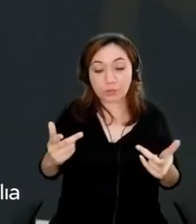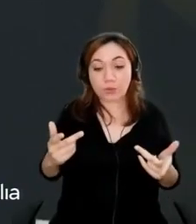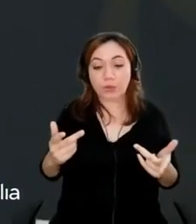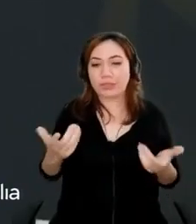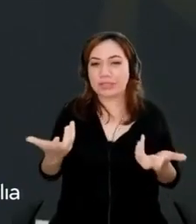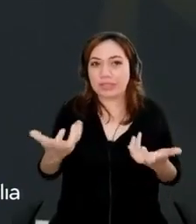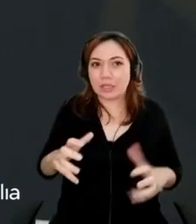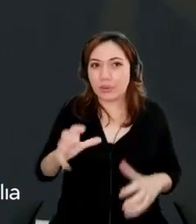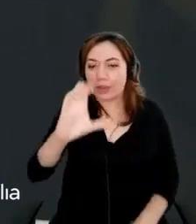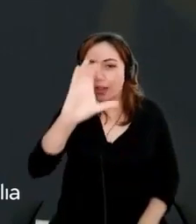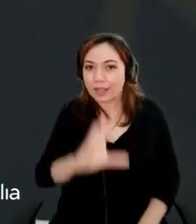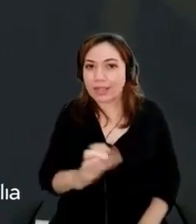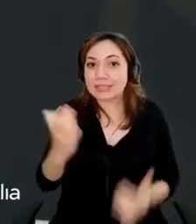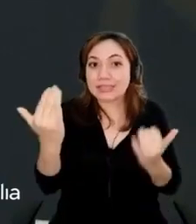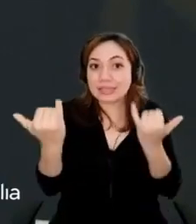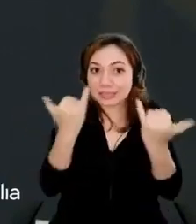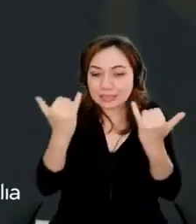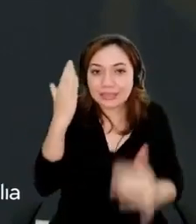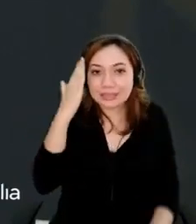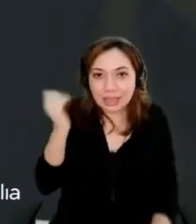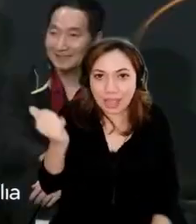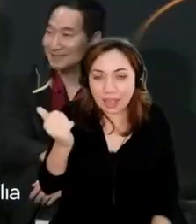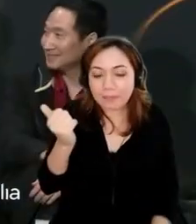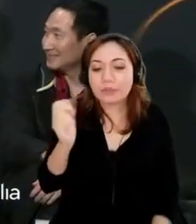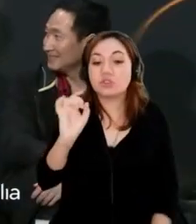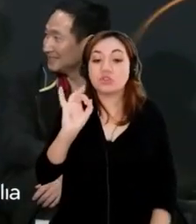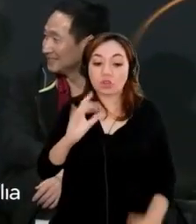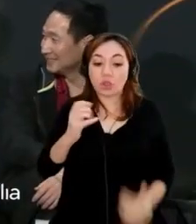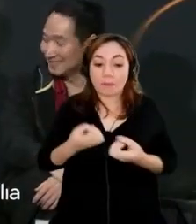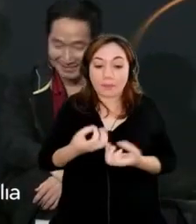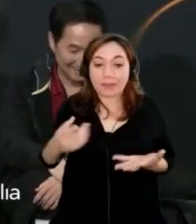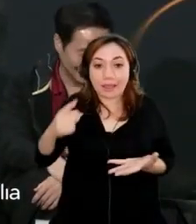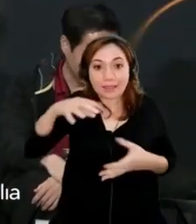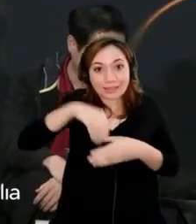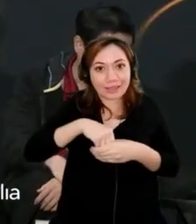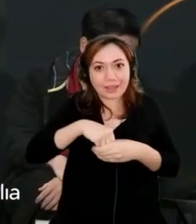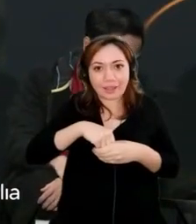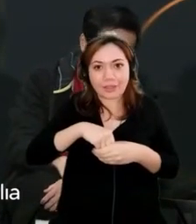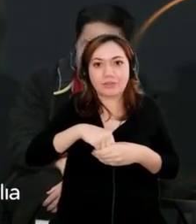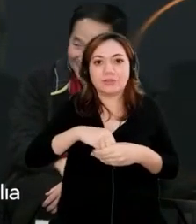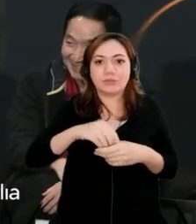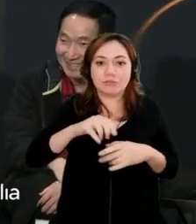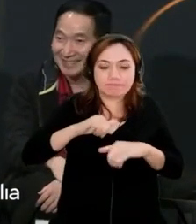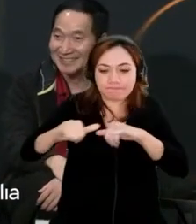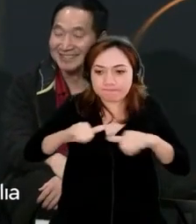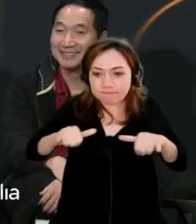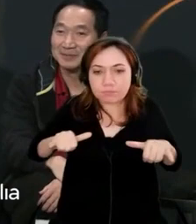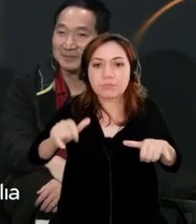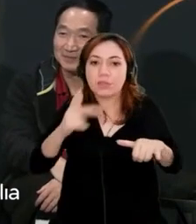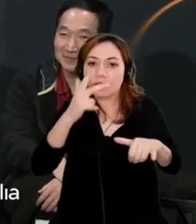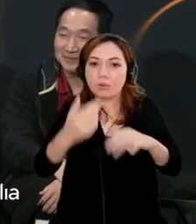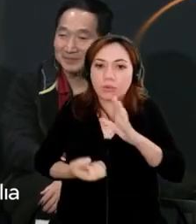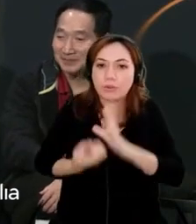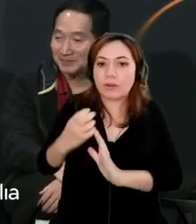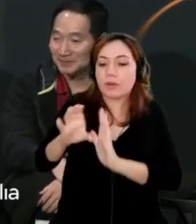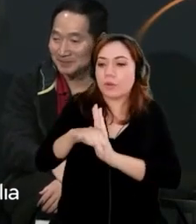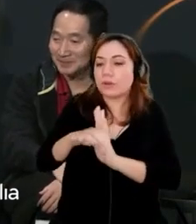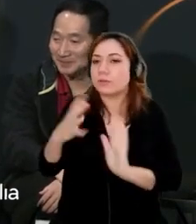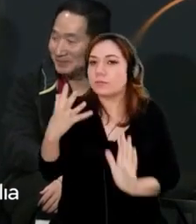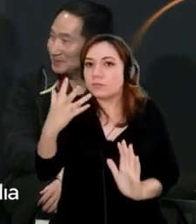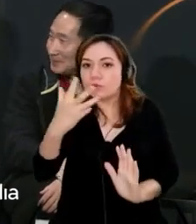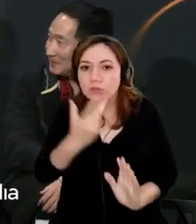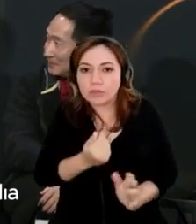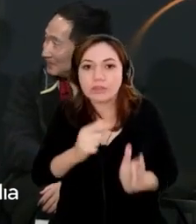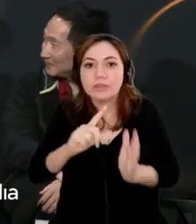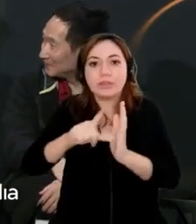see it yet, just get people excited about it. Fail often enough that you create a beautiful concept that you can sell in eventually. I